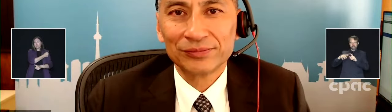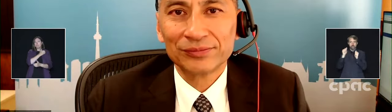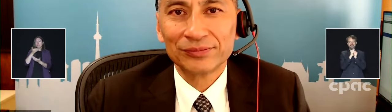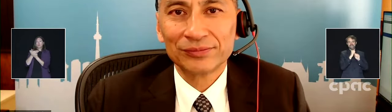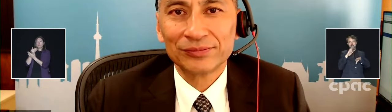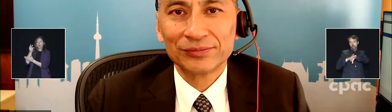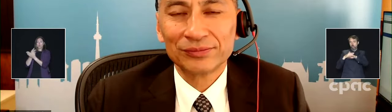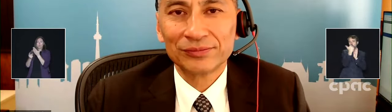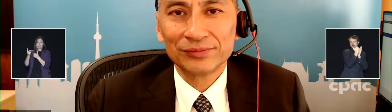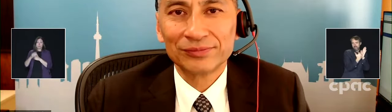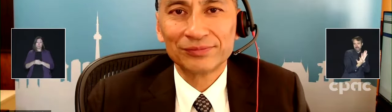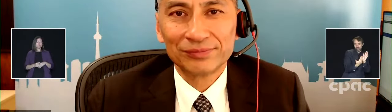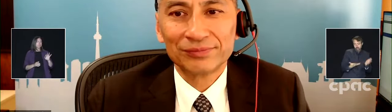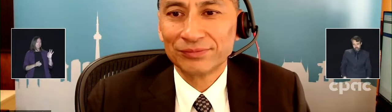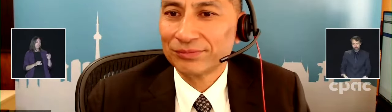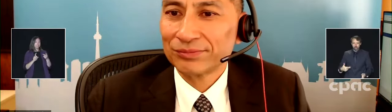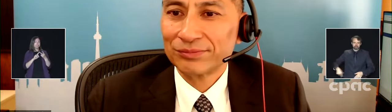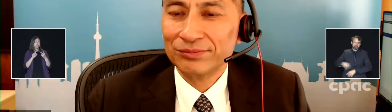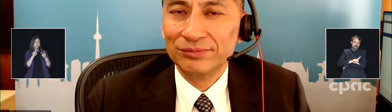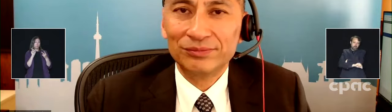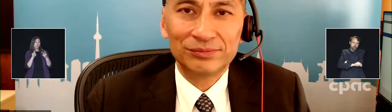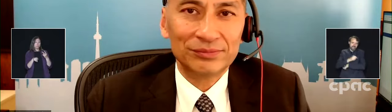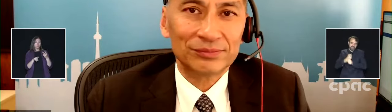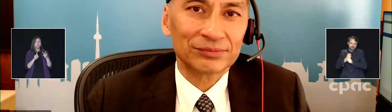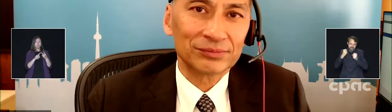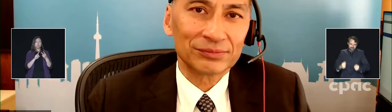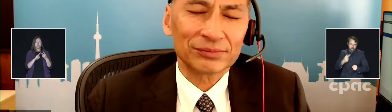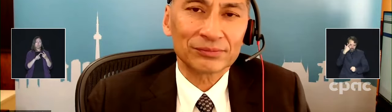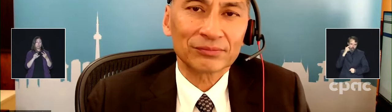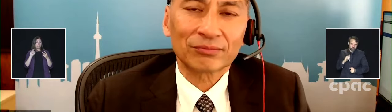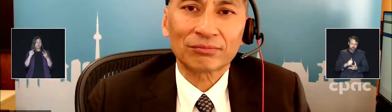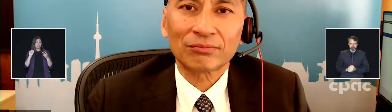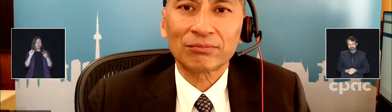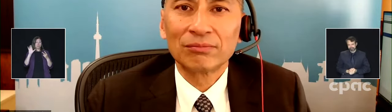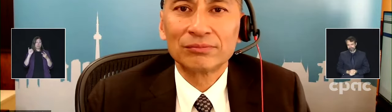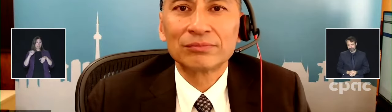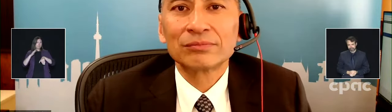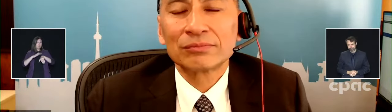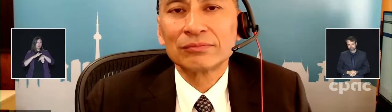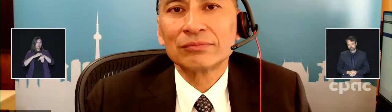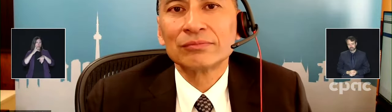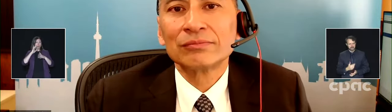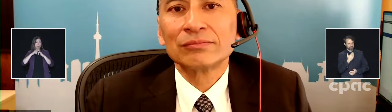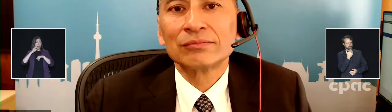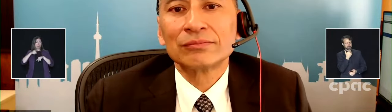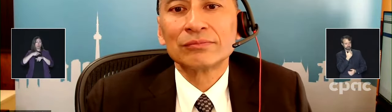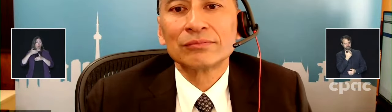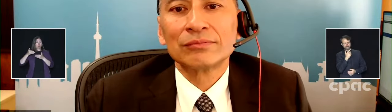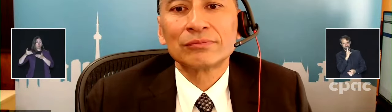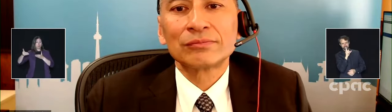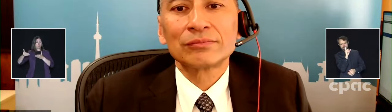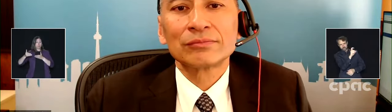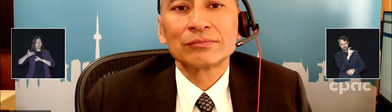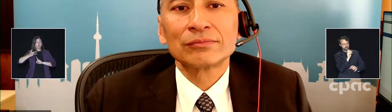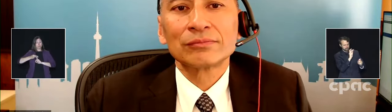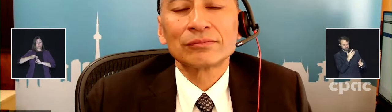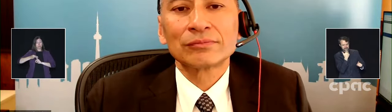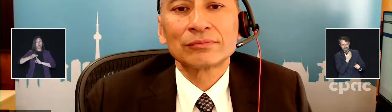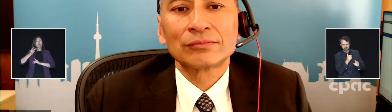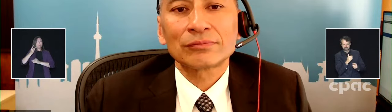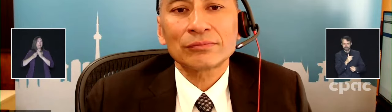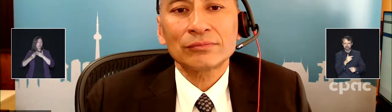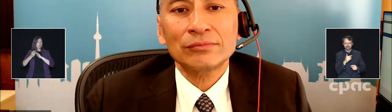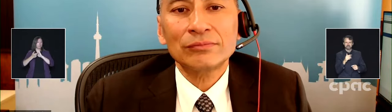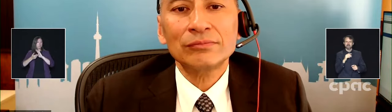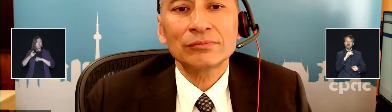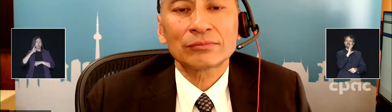Thank you. And just a quick follow-up. Is there any advice yet from NASI in terms of interval spacing for the new bivalence? Like if you had, you